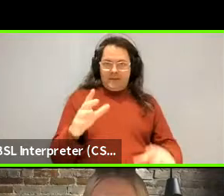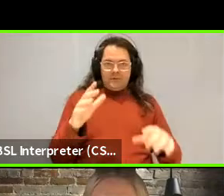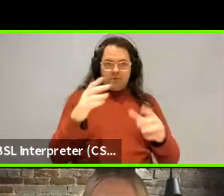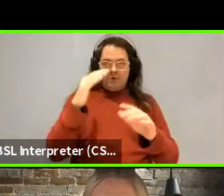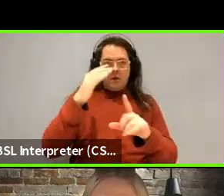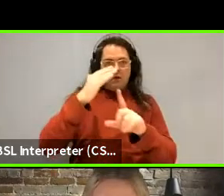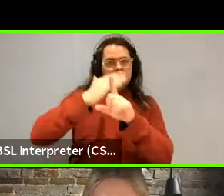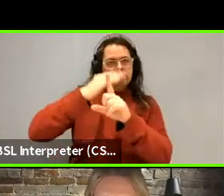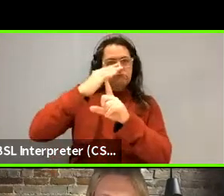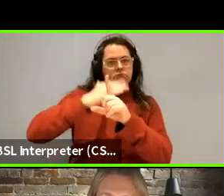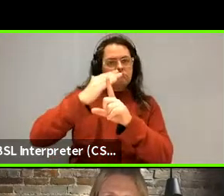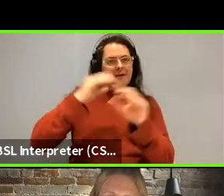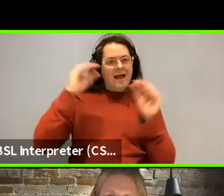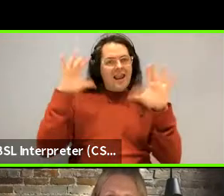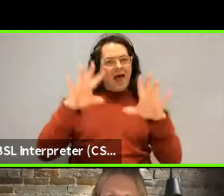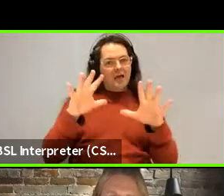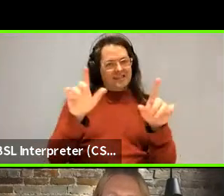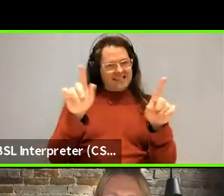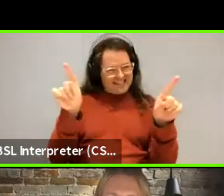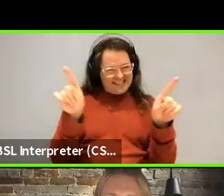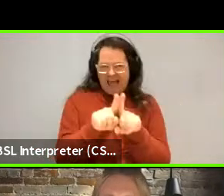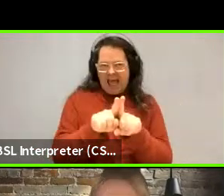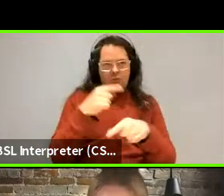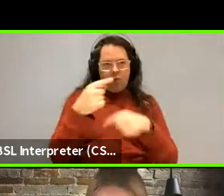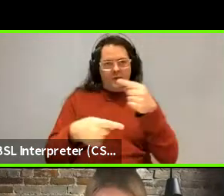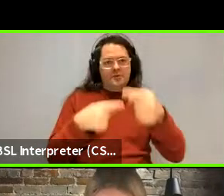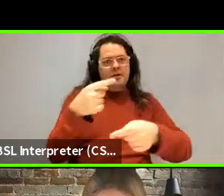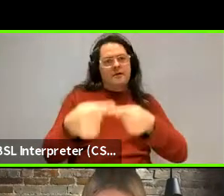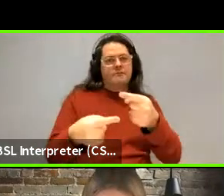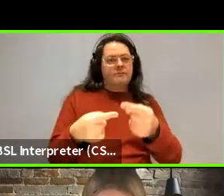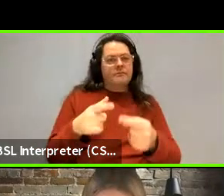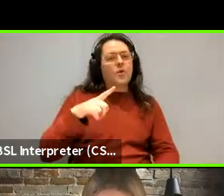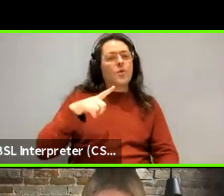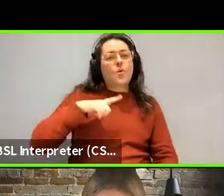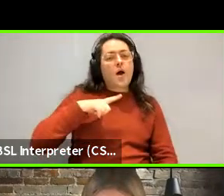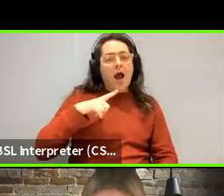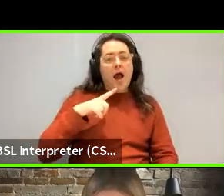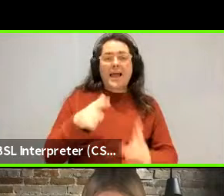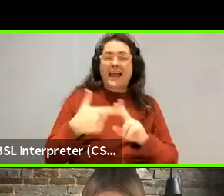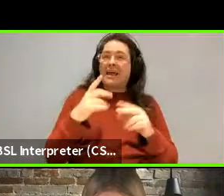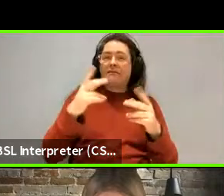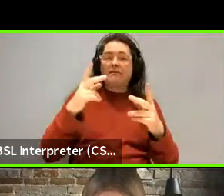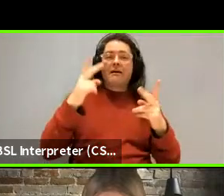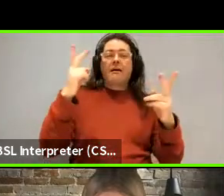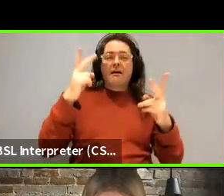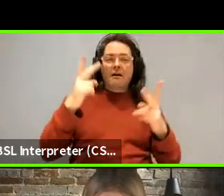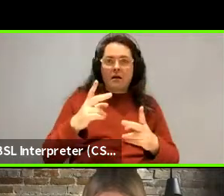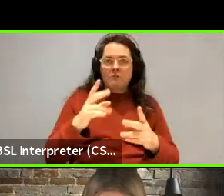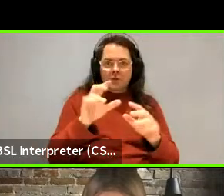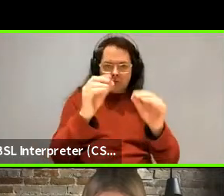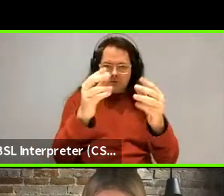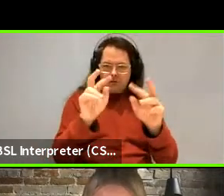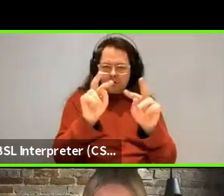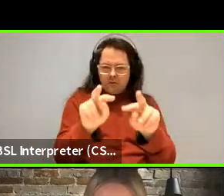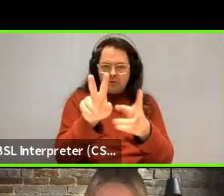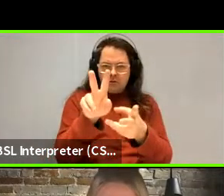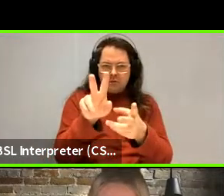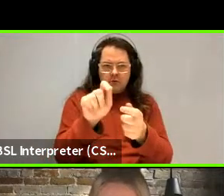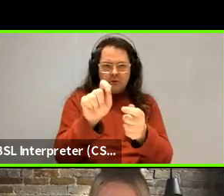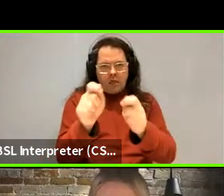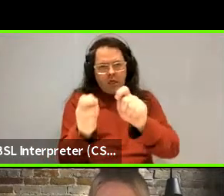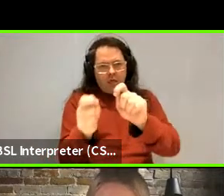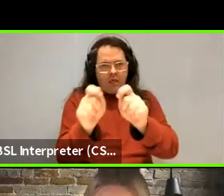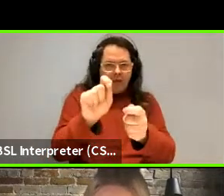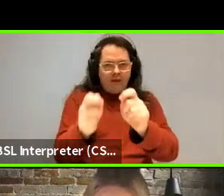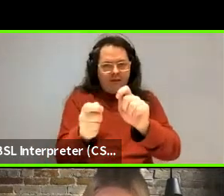you're interested in color, um, different environments give rise to different perceptions of color,